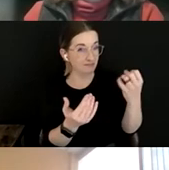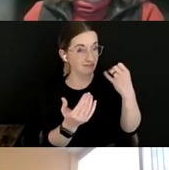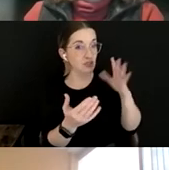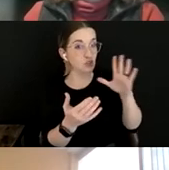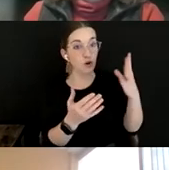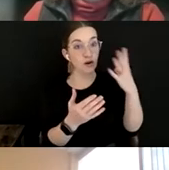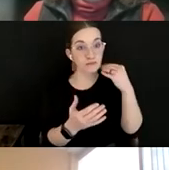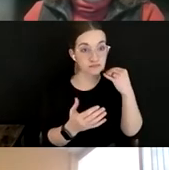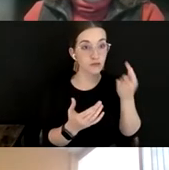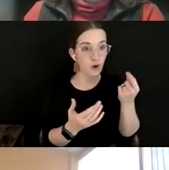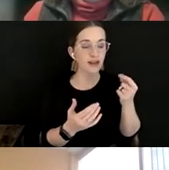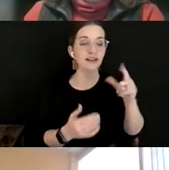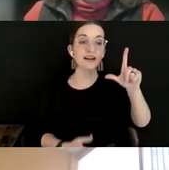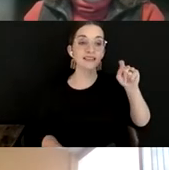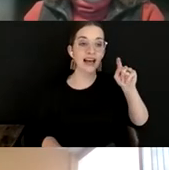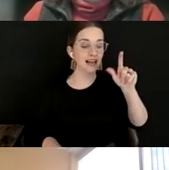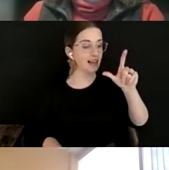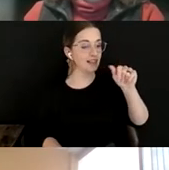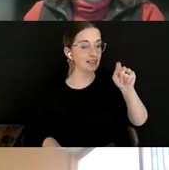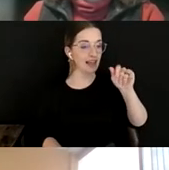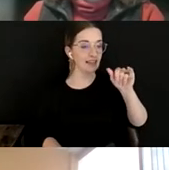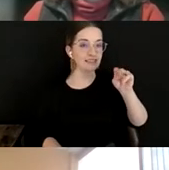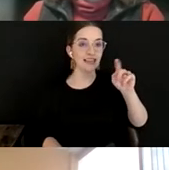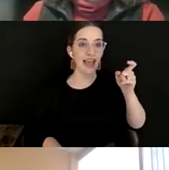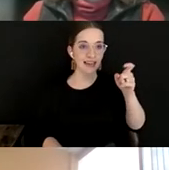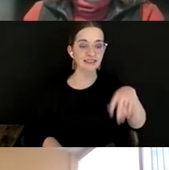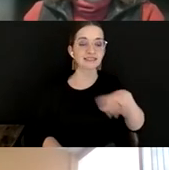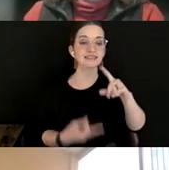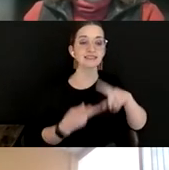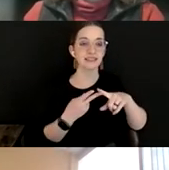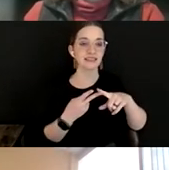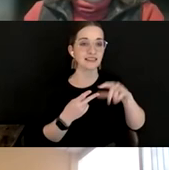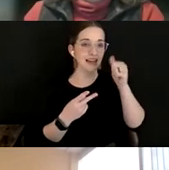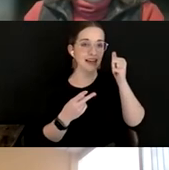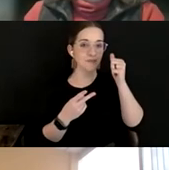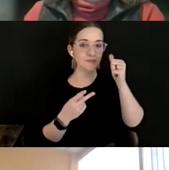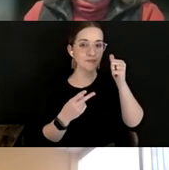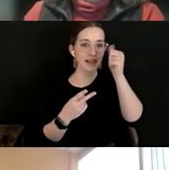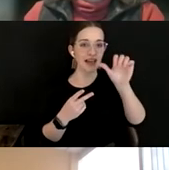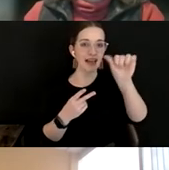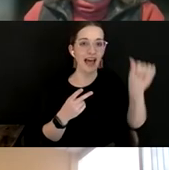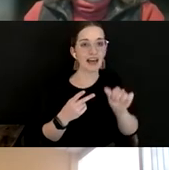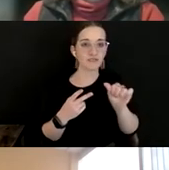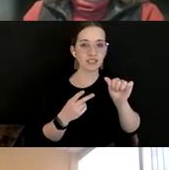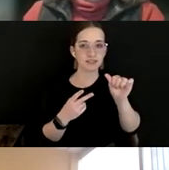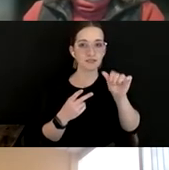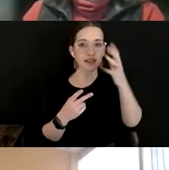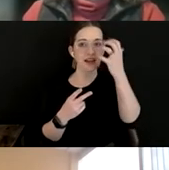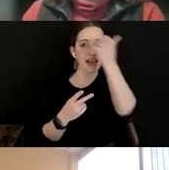and Latinx communities. And then we also implemented a work-from-home policy.